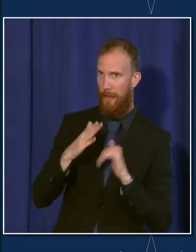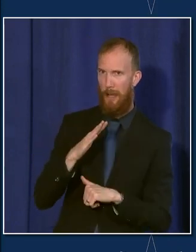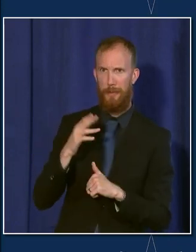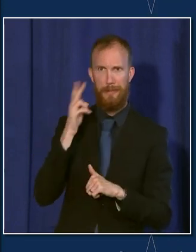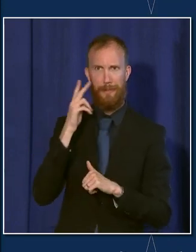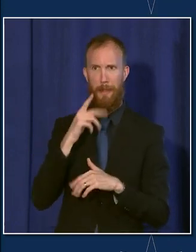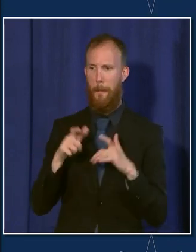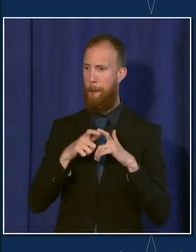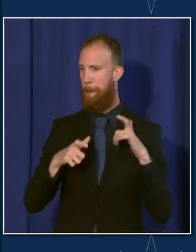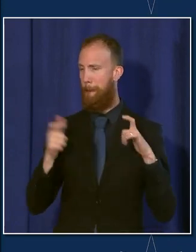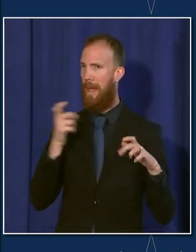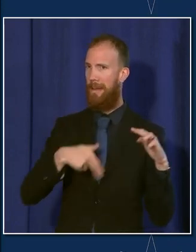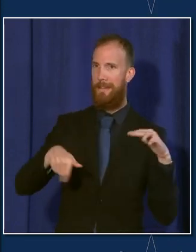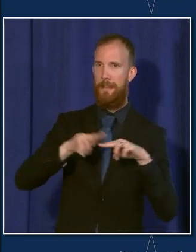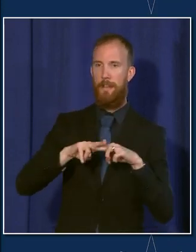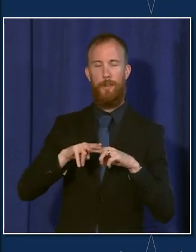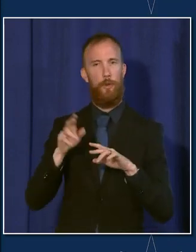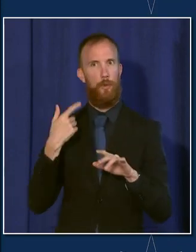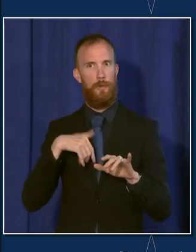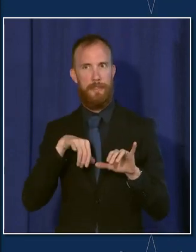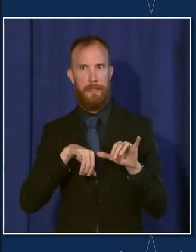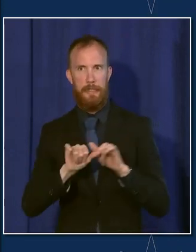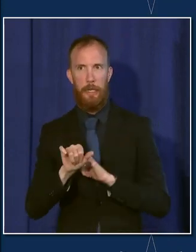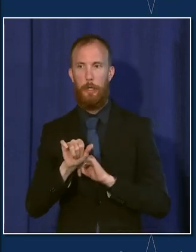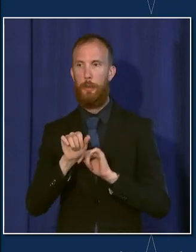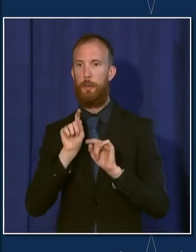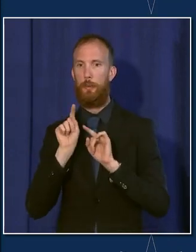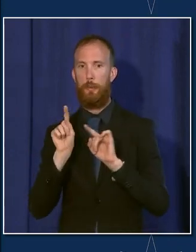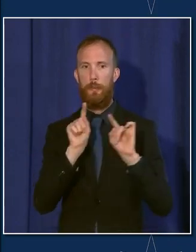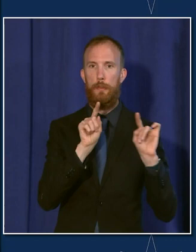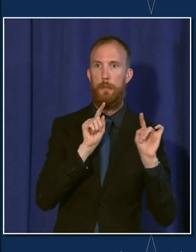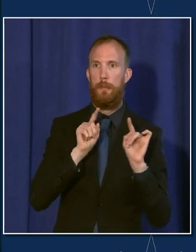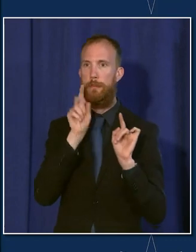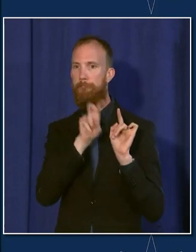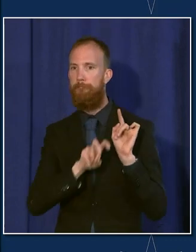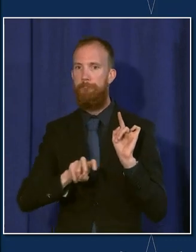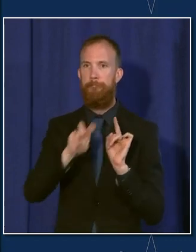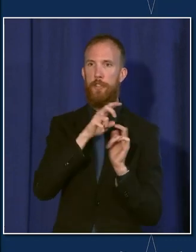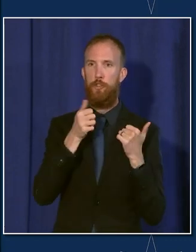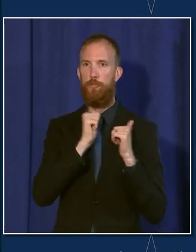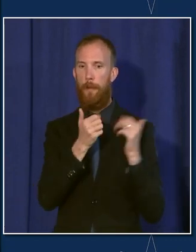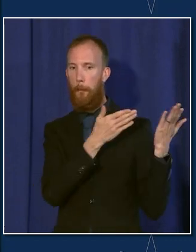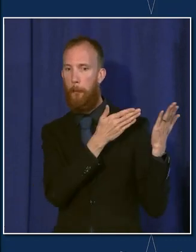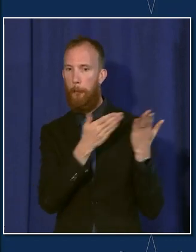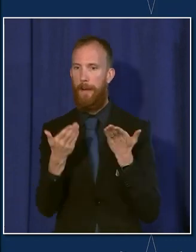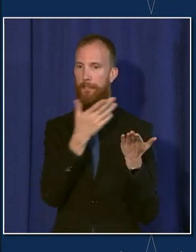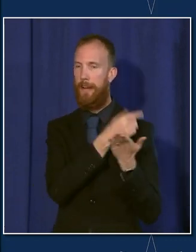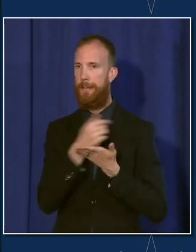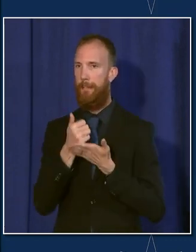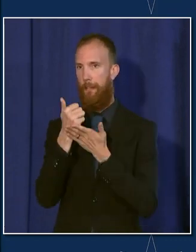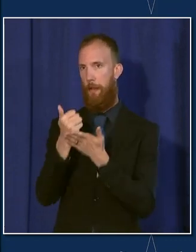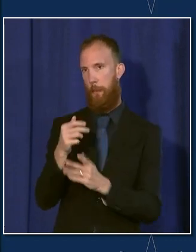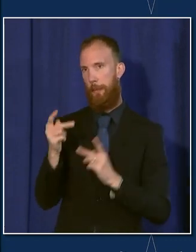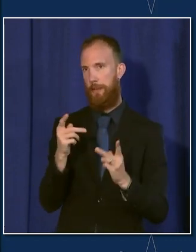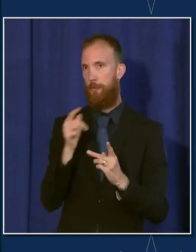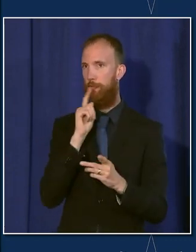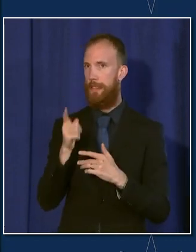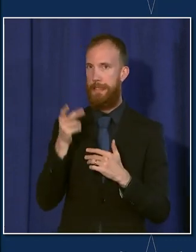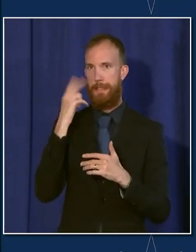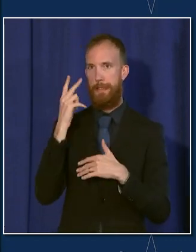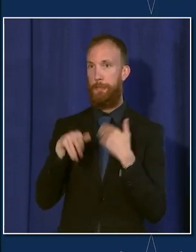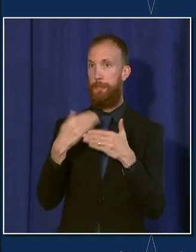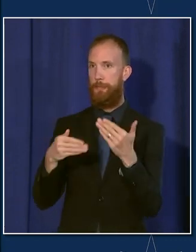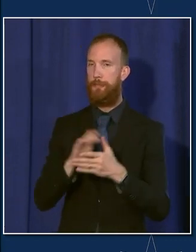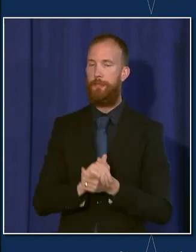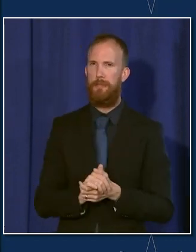continued to do a lot of this door-to-door work and bringing vaccine where it's needed and making good progress. I also, 50%